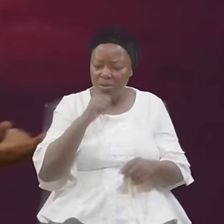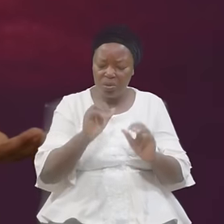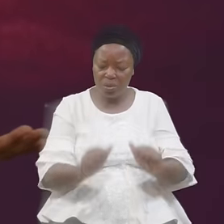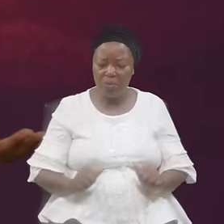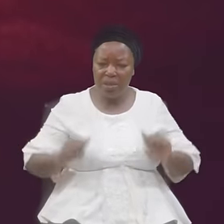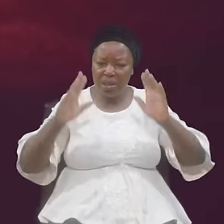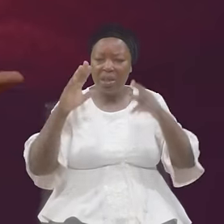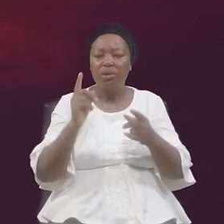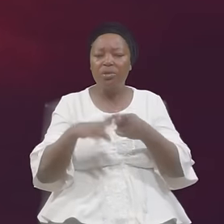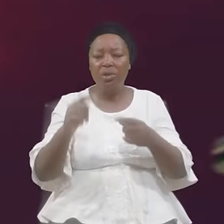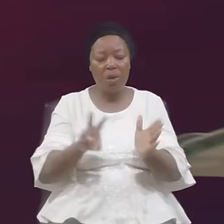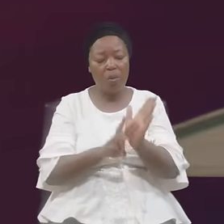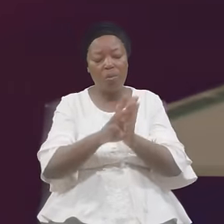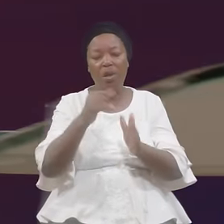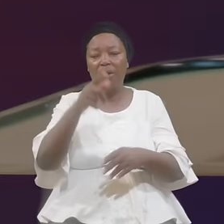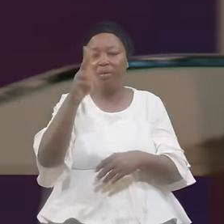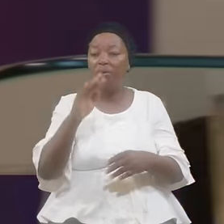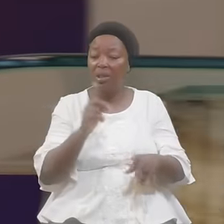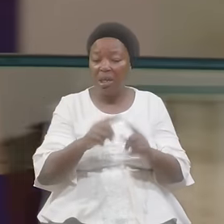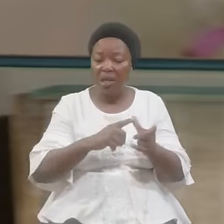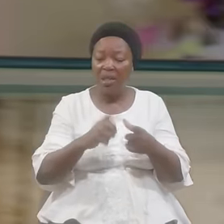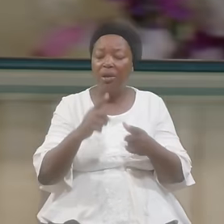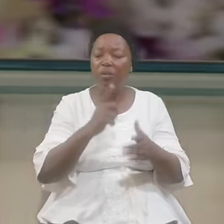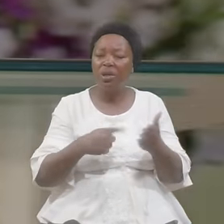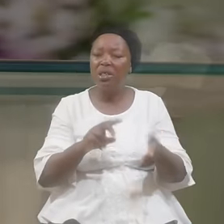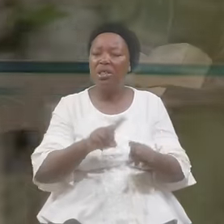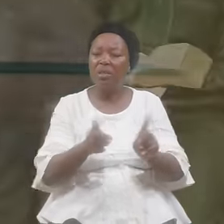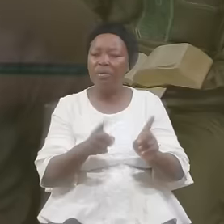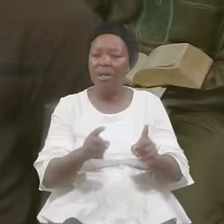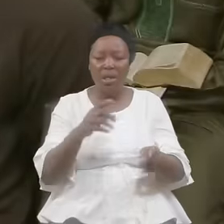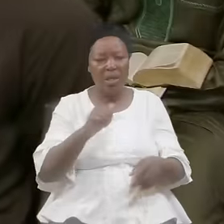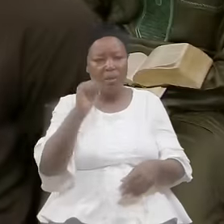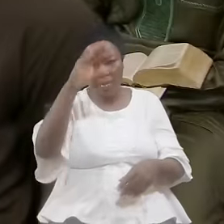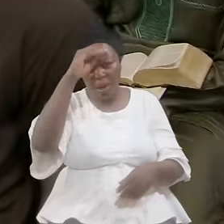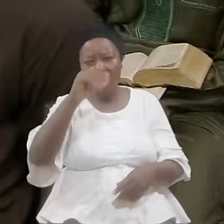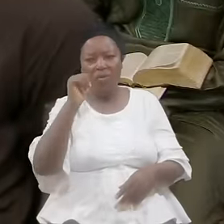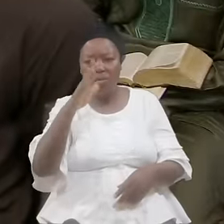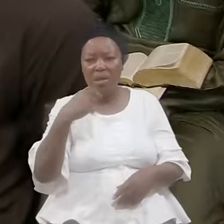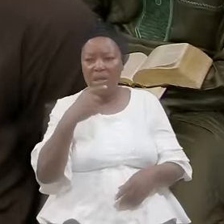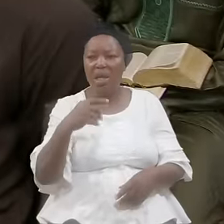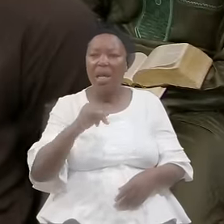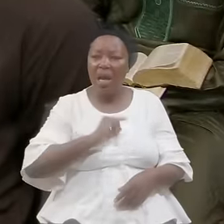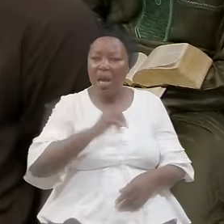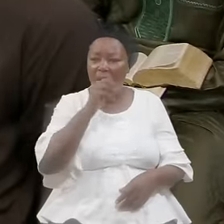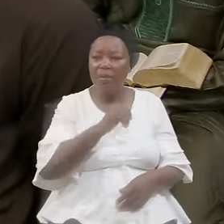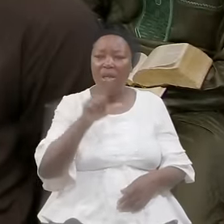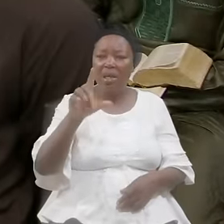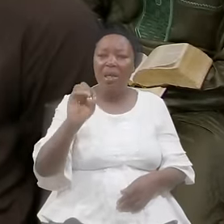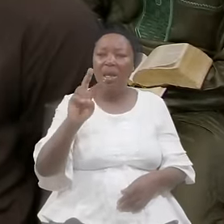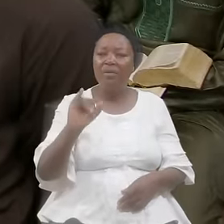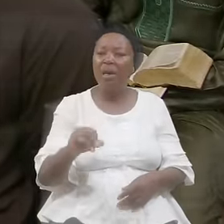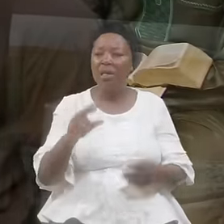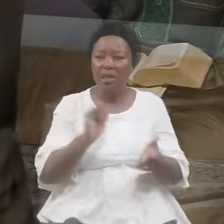What's The Difference The Man Says The Woman Says I'm A Levite I'm Chosing For Something Special